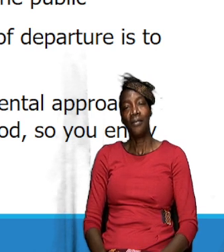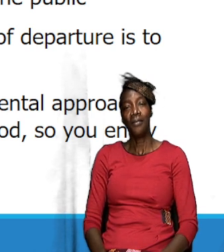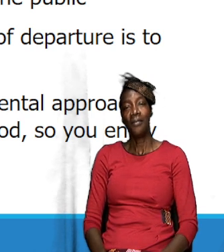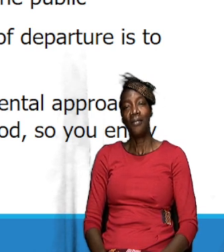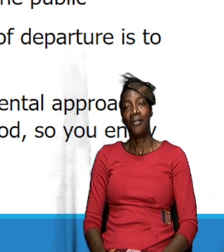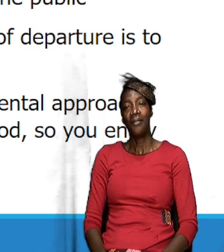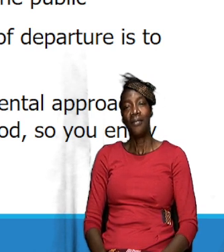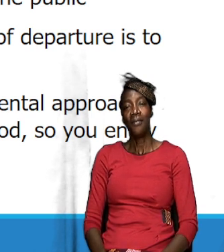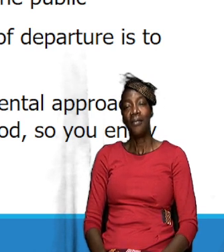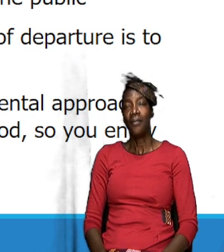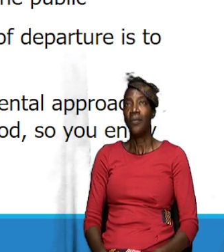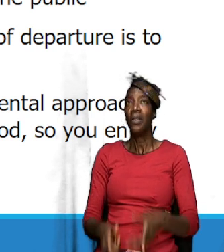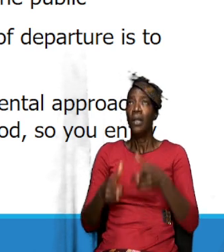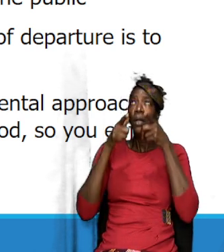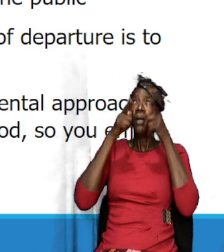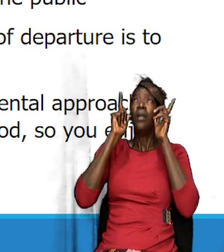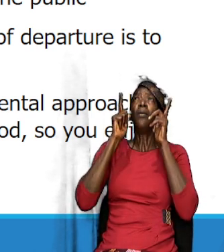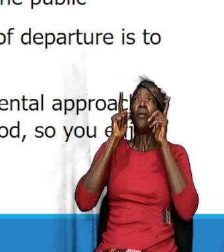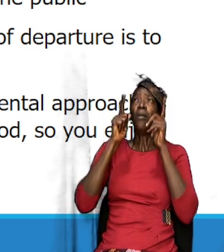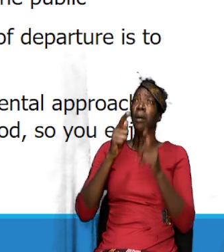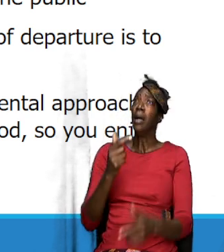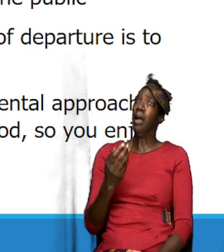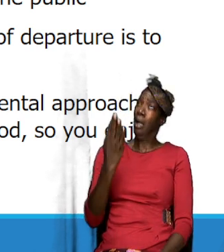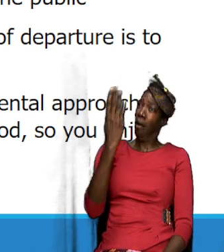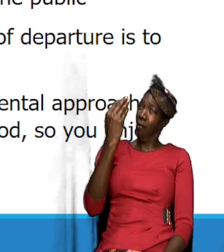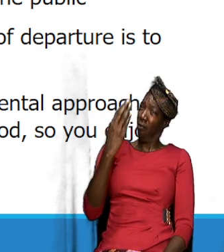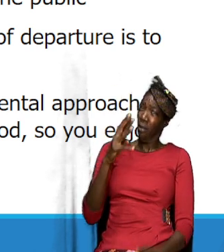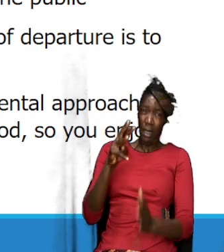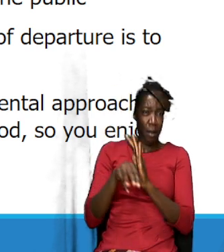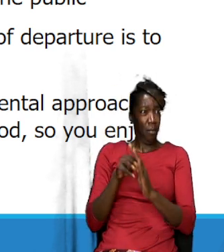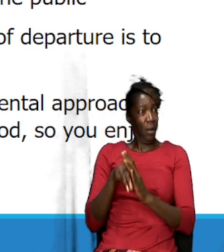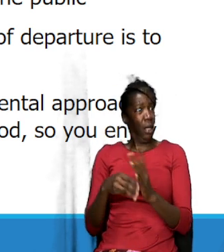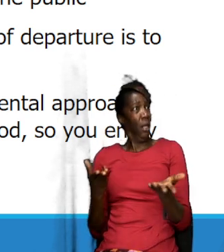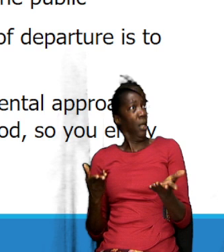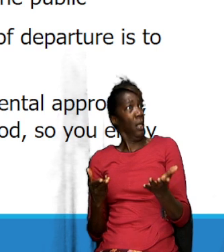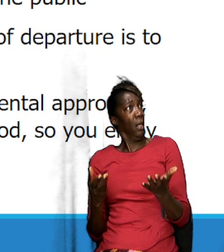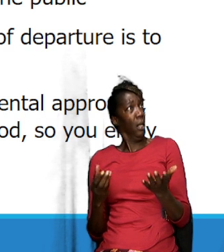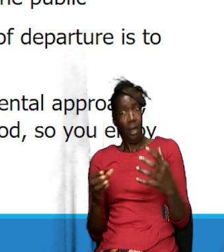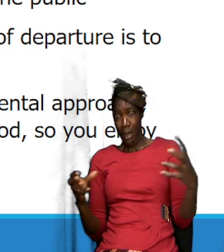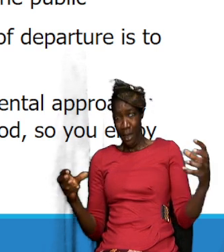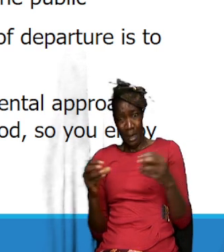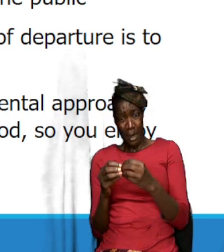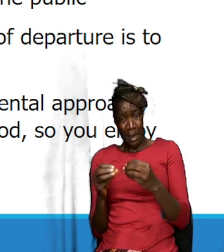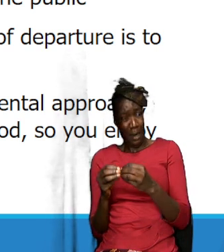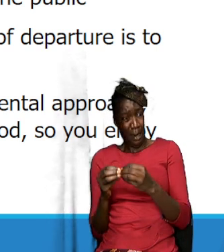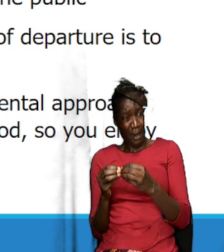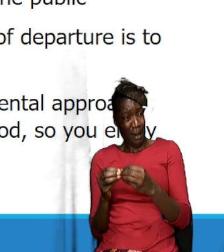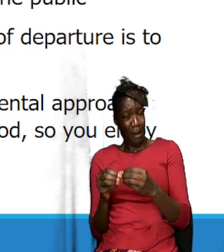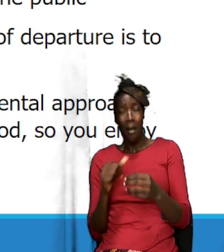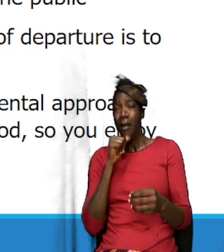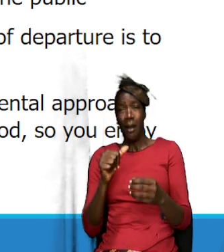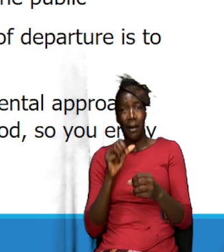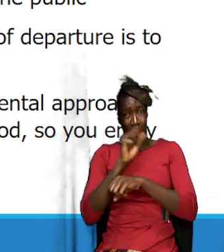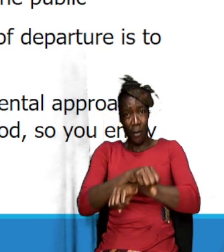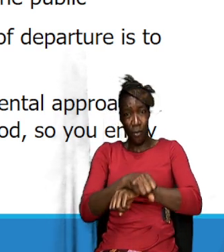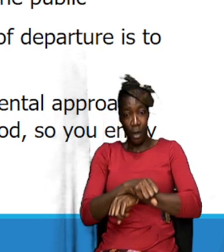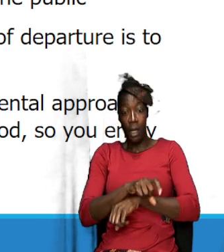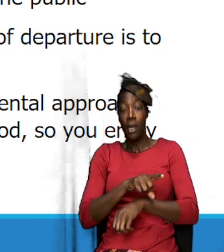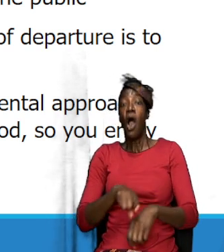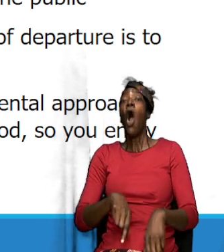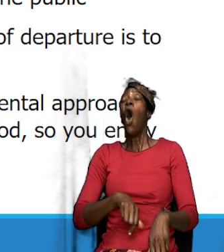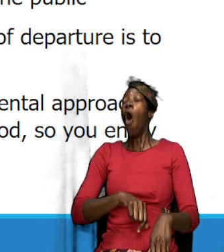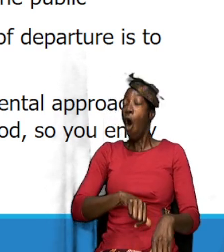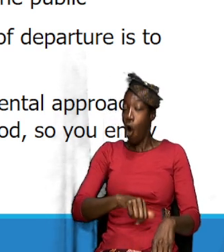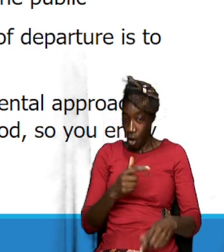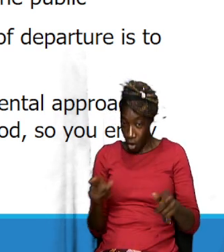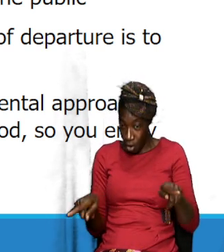You understand? You look up and it's 15 minutes and you say, no, the clock doesn't work. But I've also been